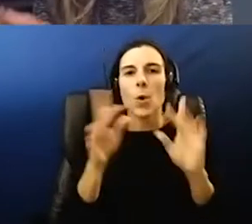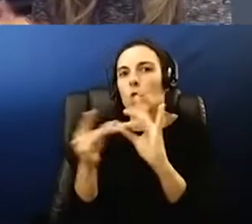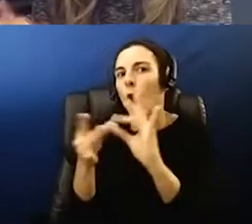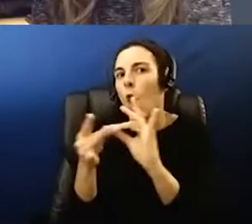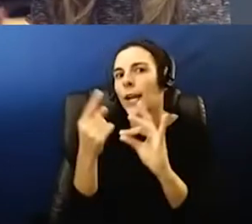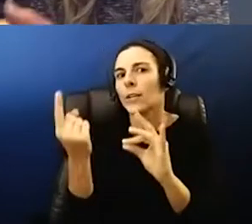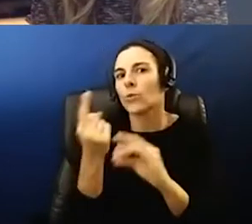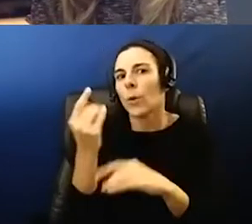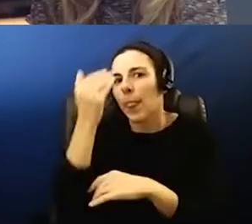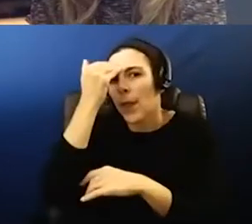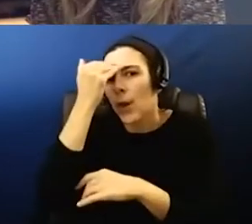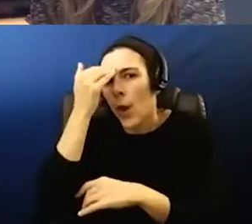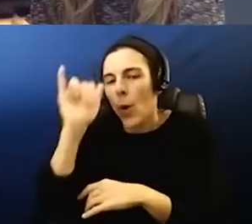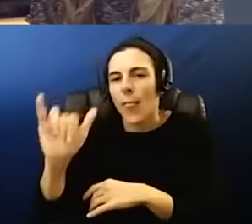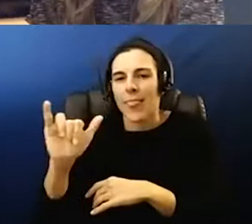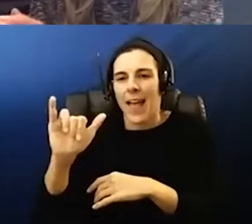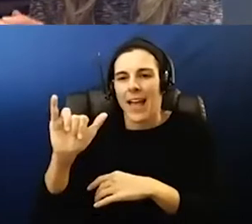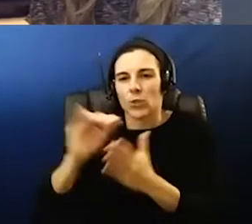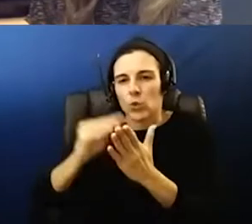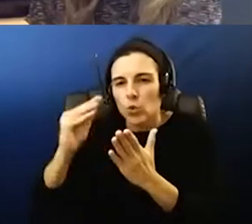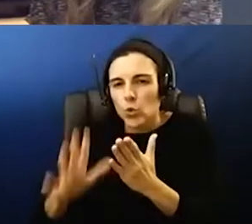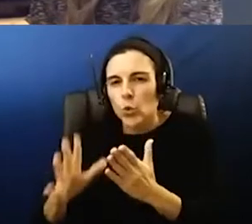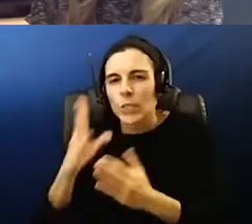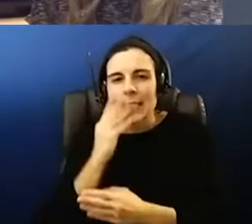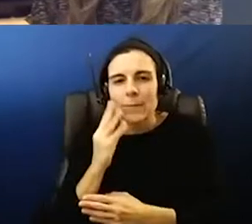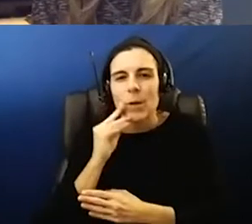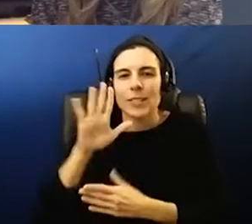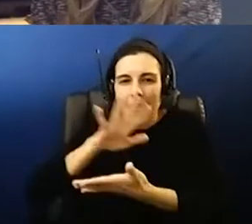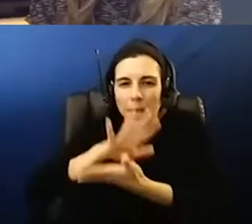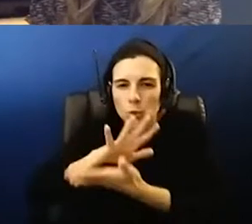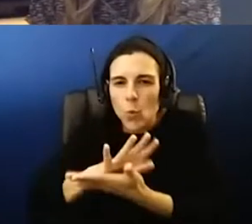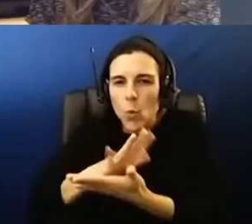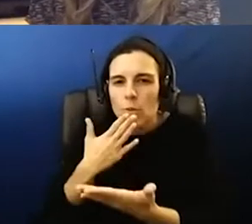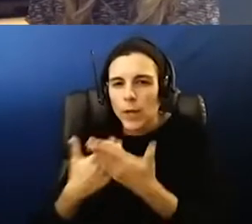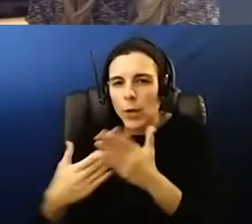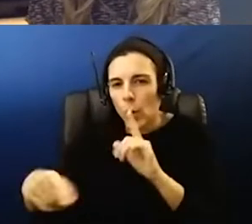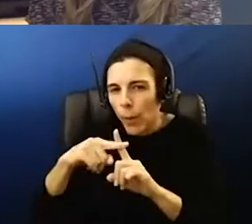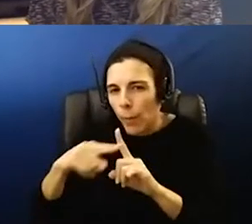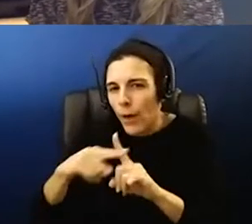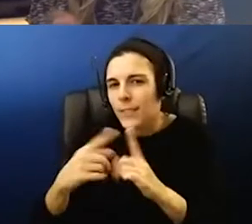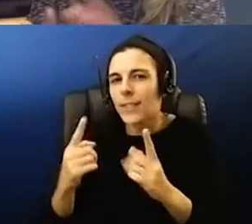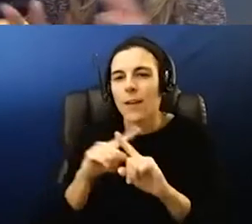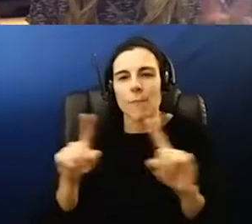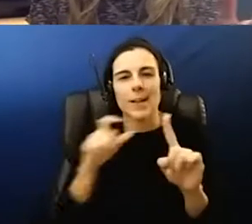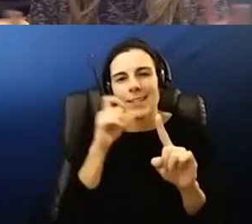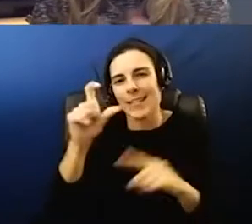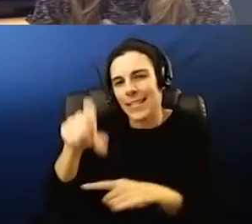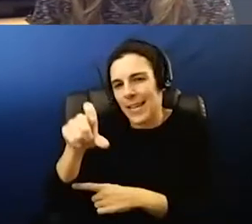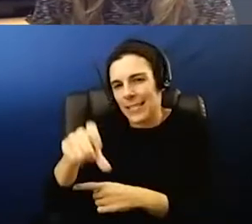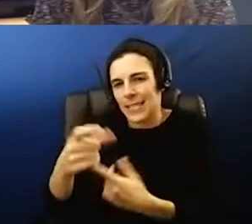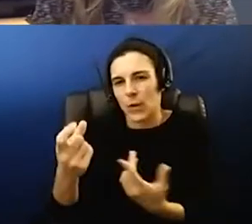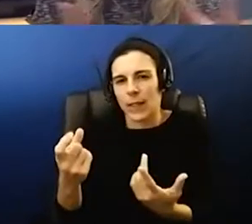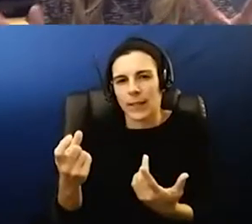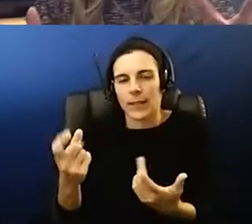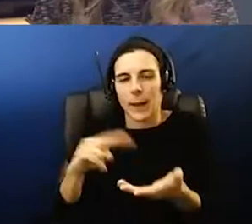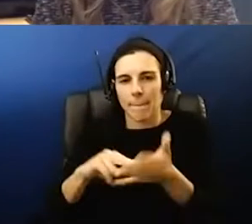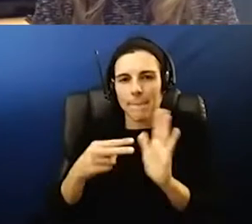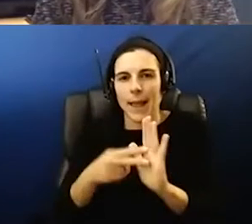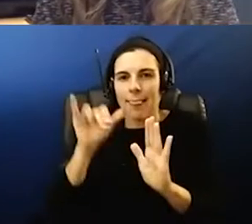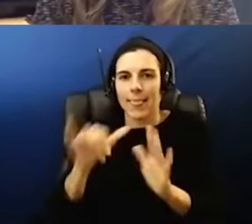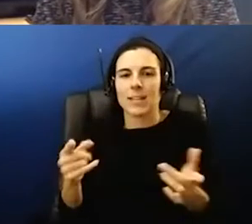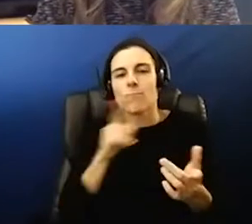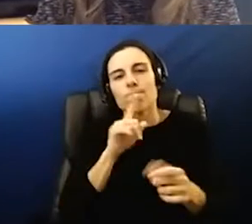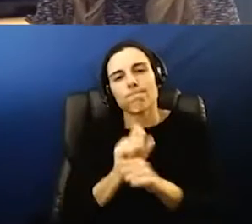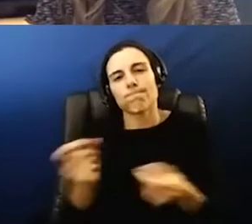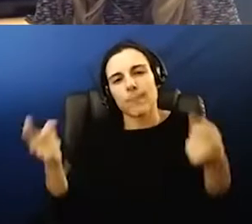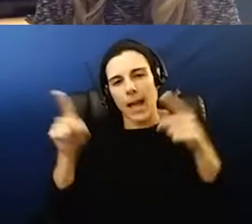that student's experience at that school has been good or in that in that classroom but it doesn't necessarily mean that that's what's happening